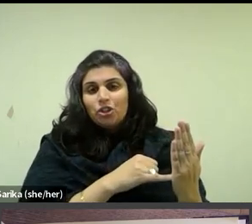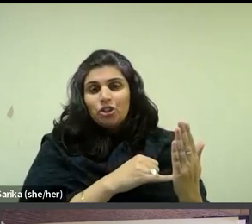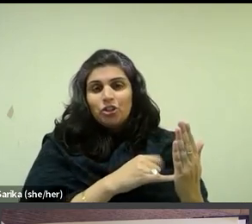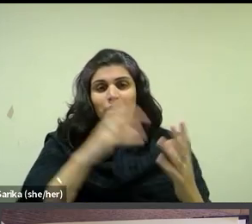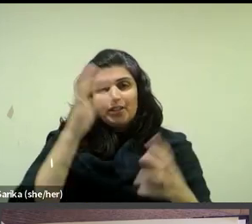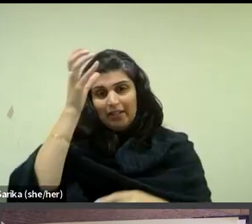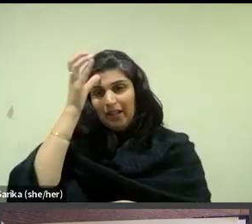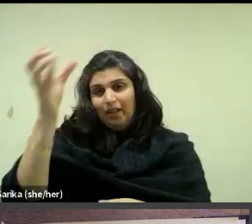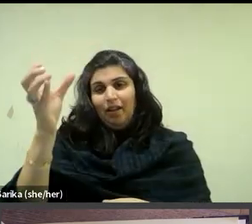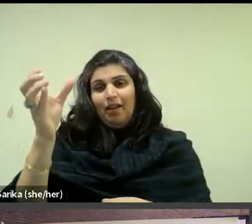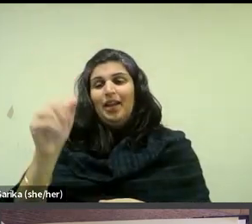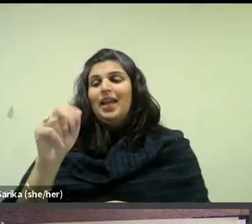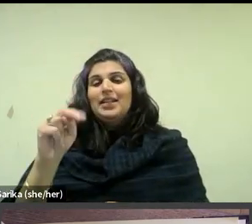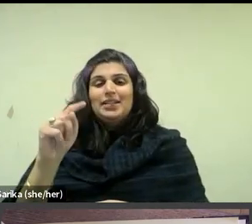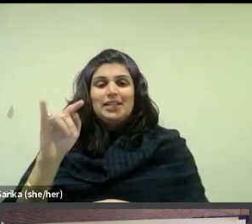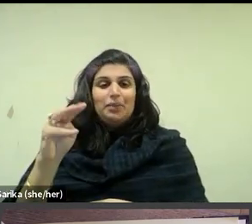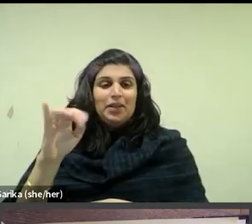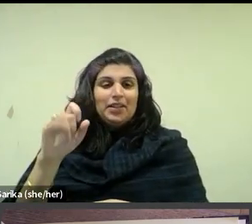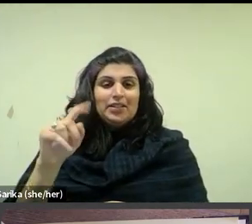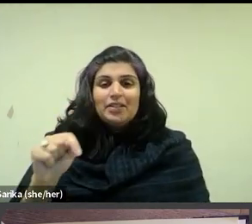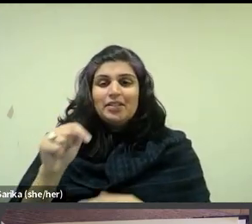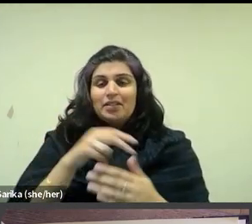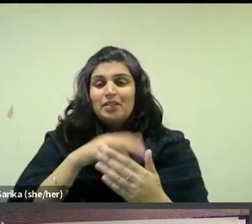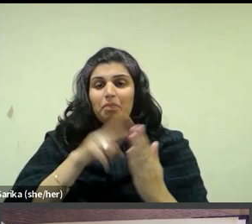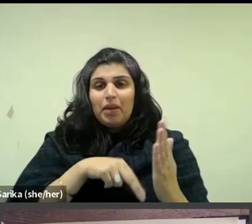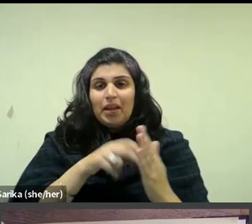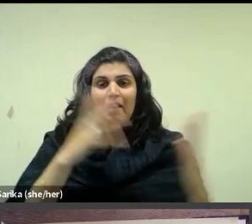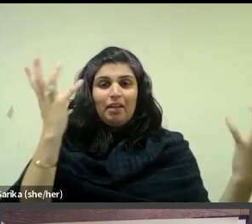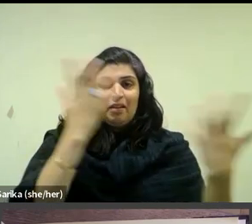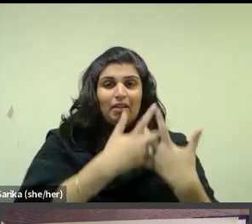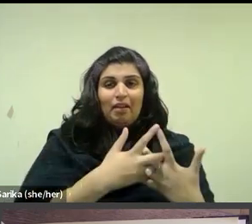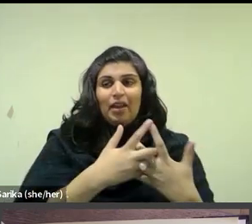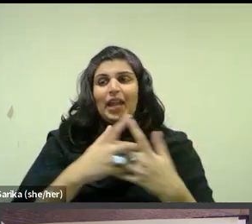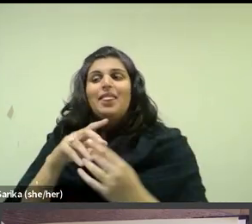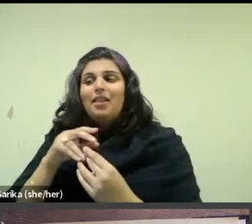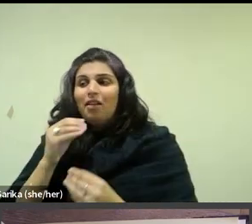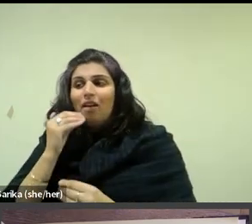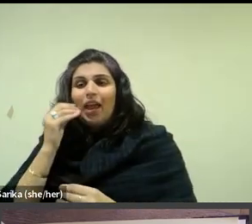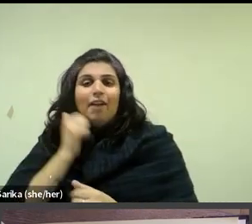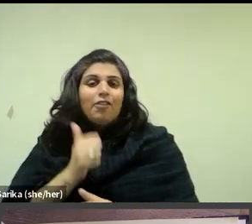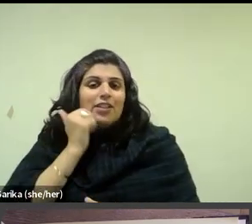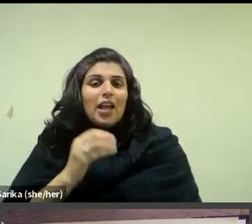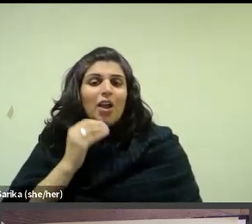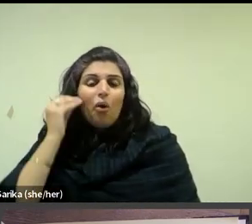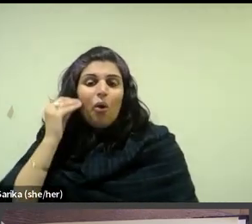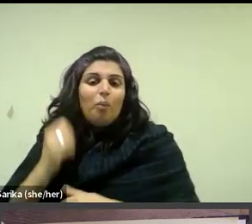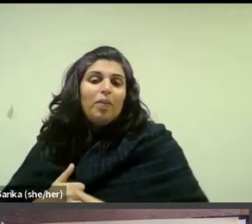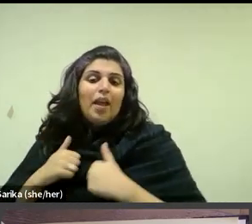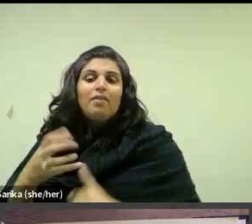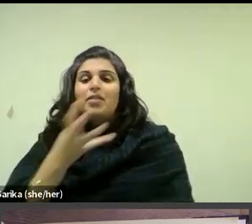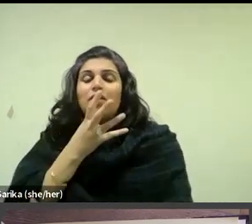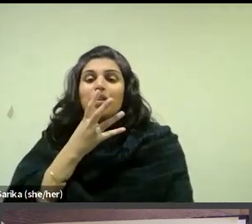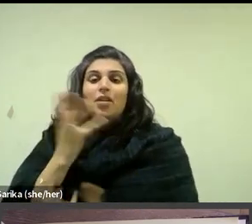anti-mist painting in the quotidian domesticity of Madame Vuillard. The so-called Cahiers